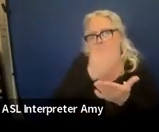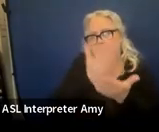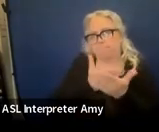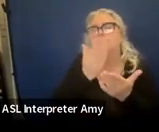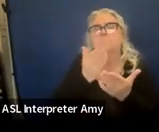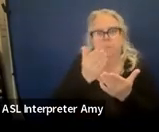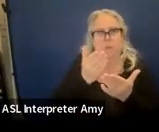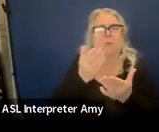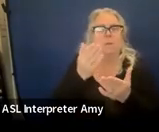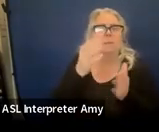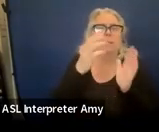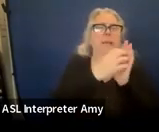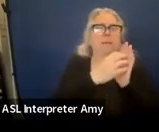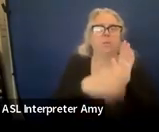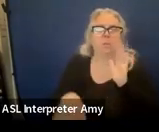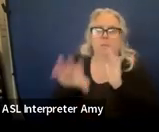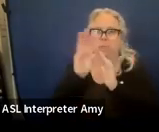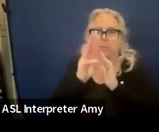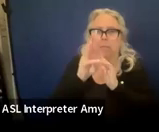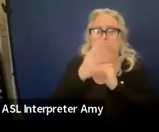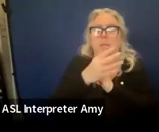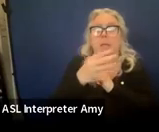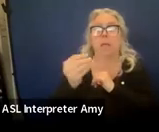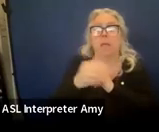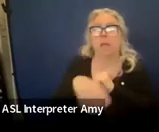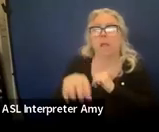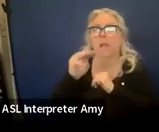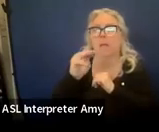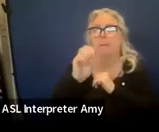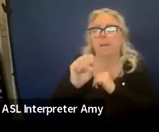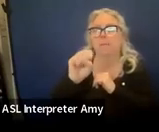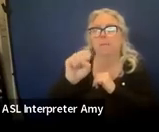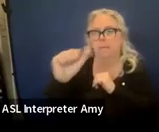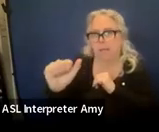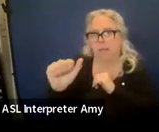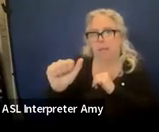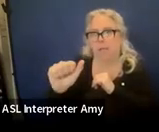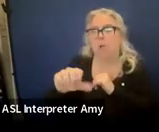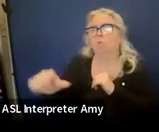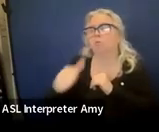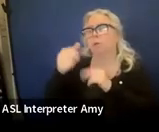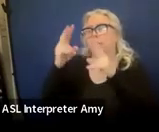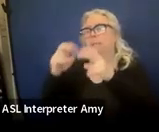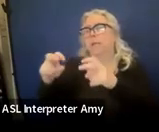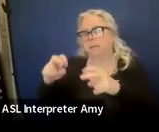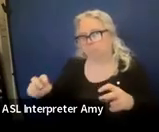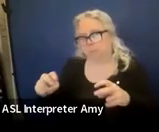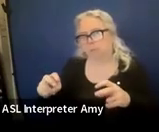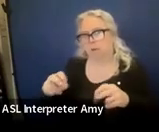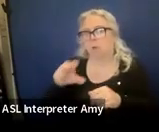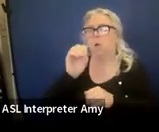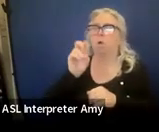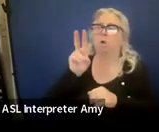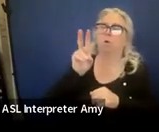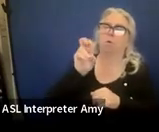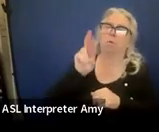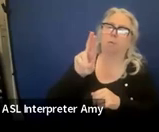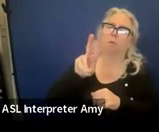six, as well as the MSAA, that alternate assessment overview, if you have questions about alternate assessment pieces.